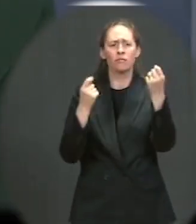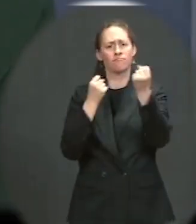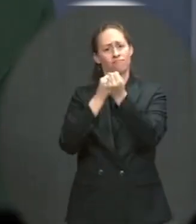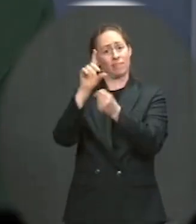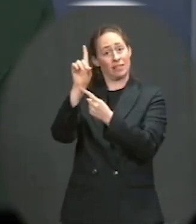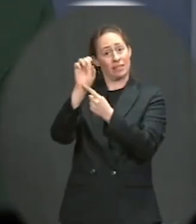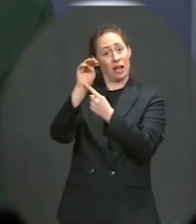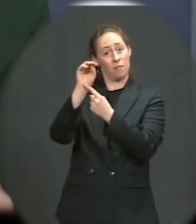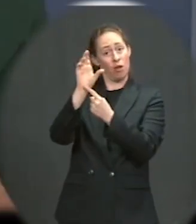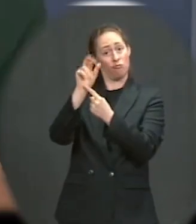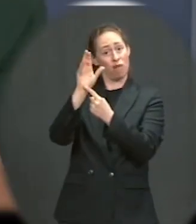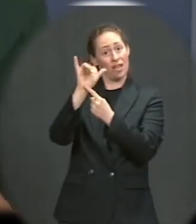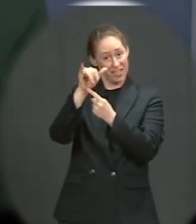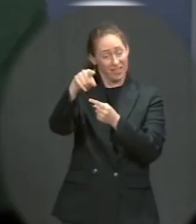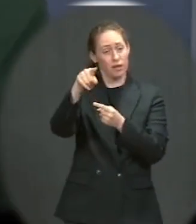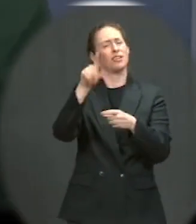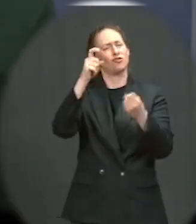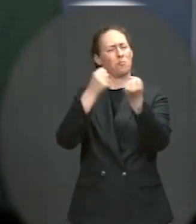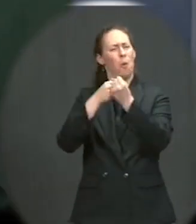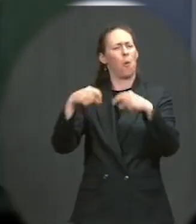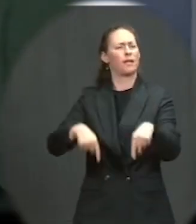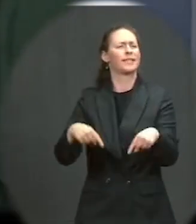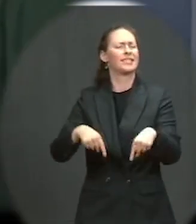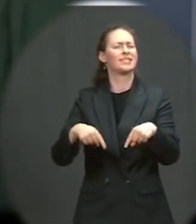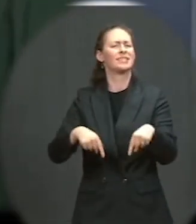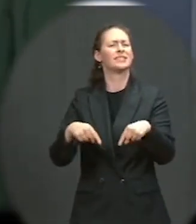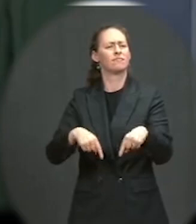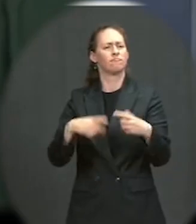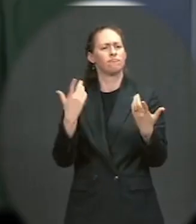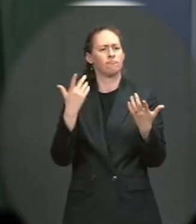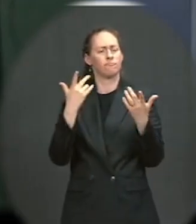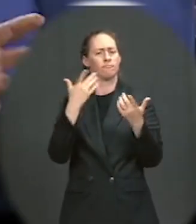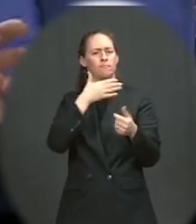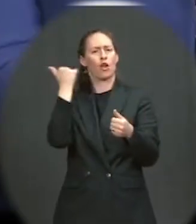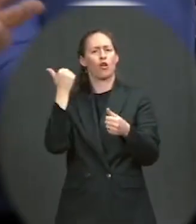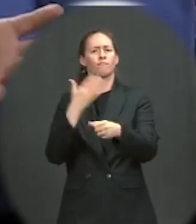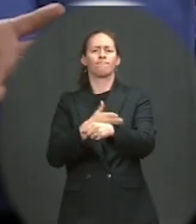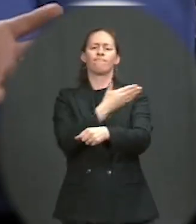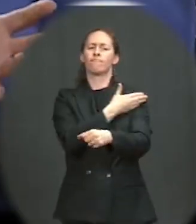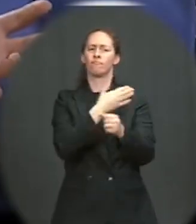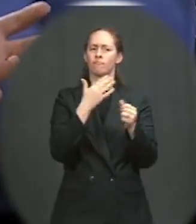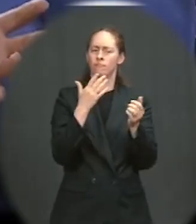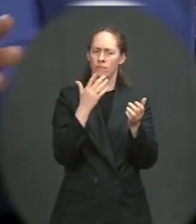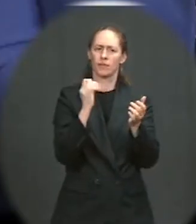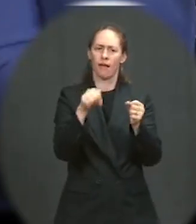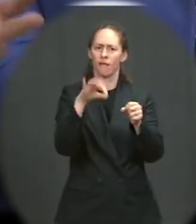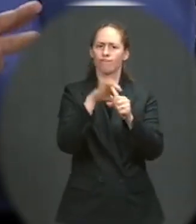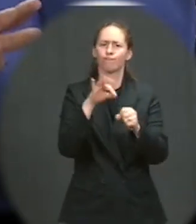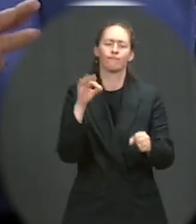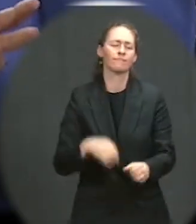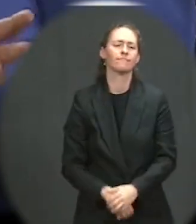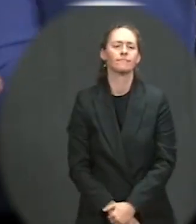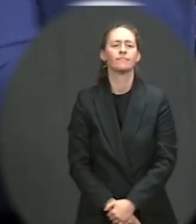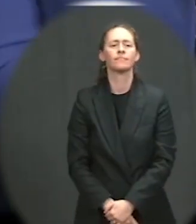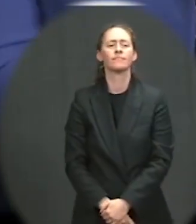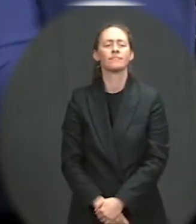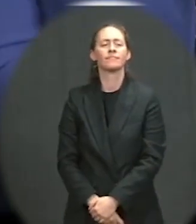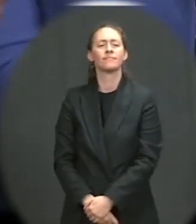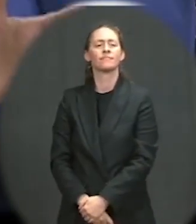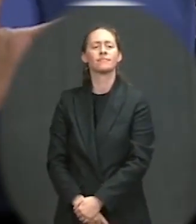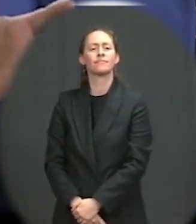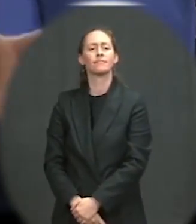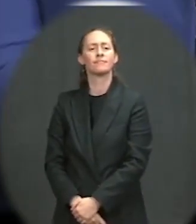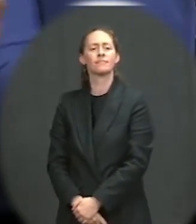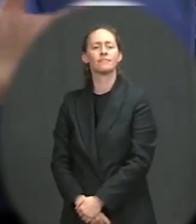improvements to our voting rights laws. And one more last one on this conversation around crime. How should the American people measure